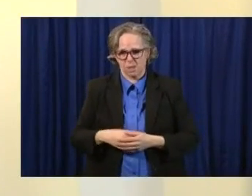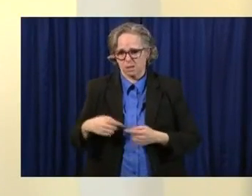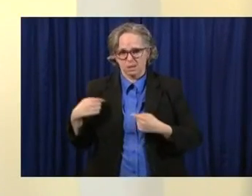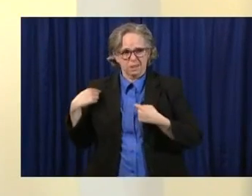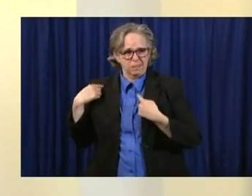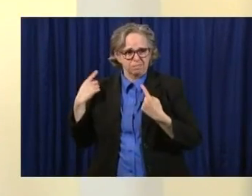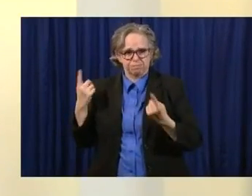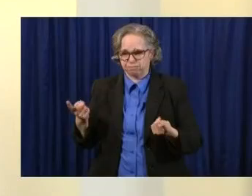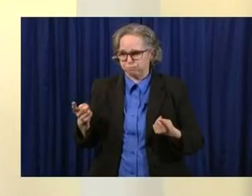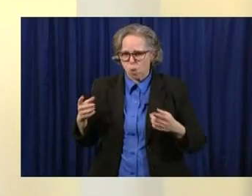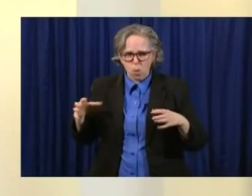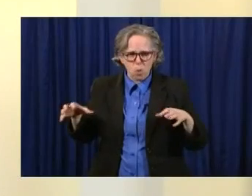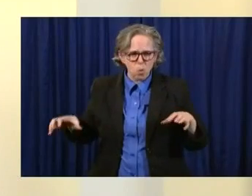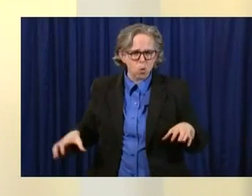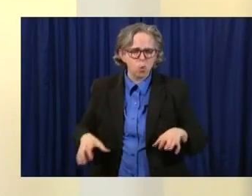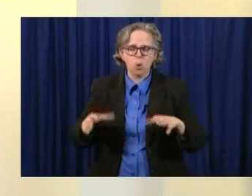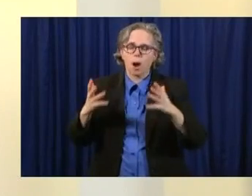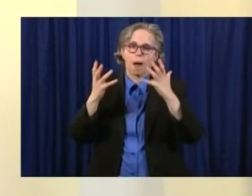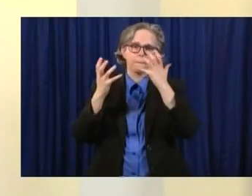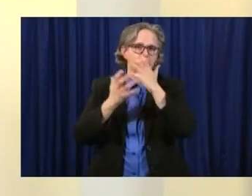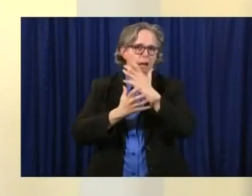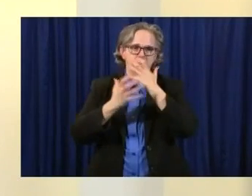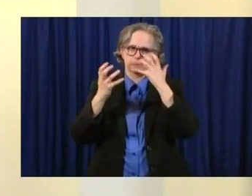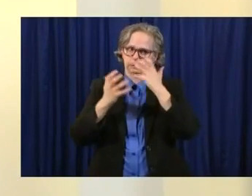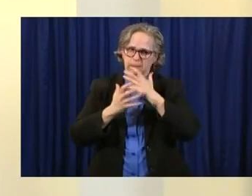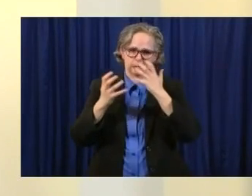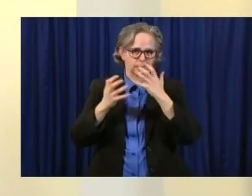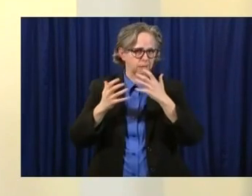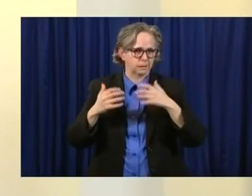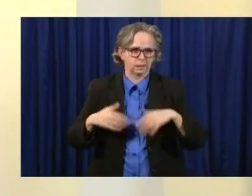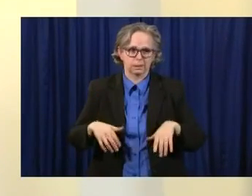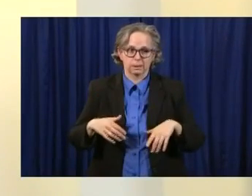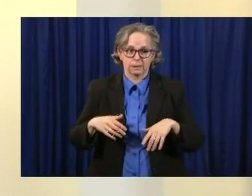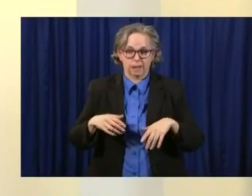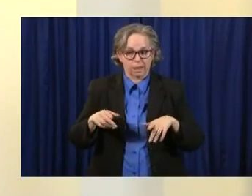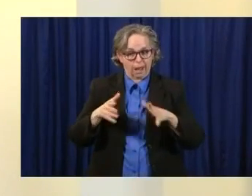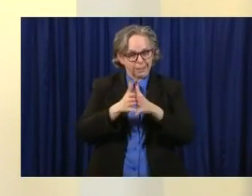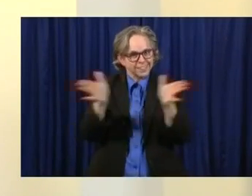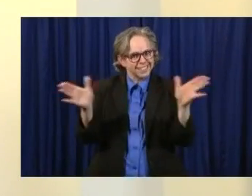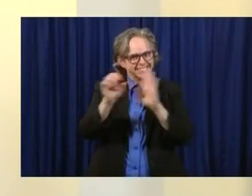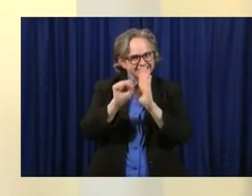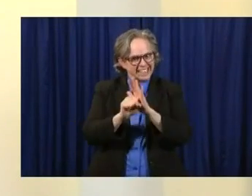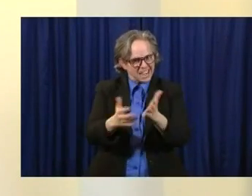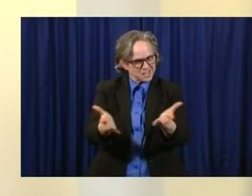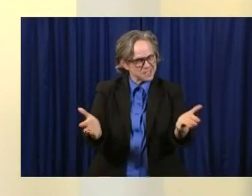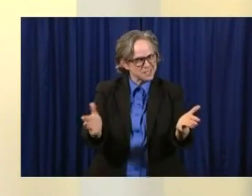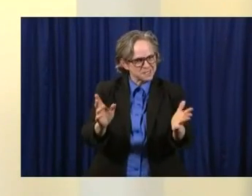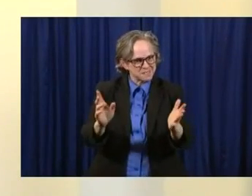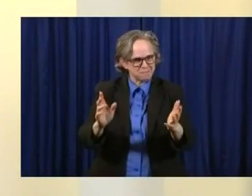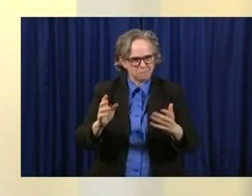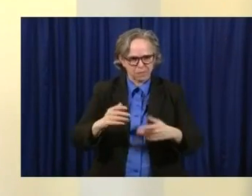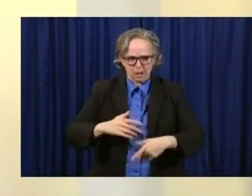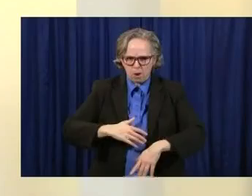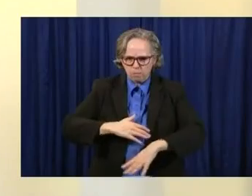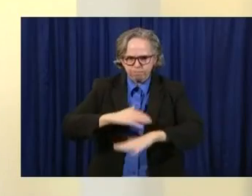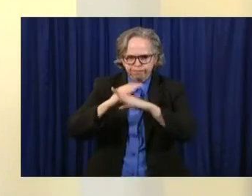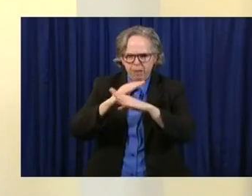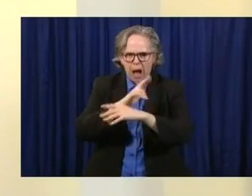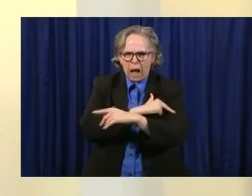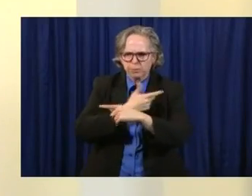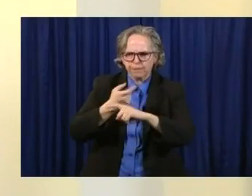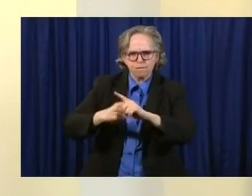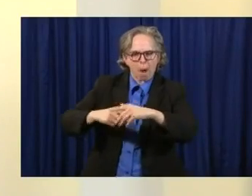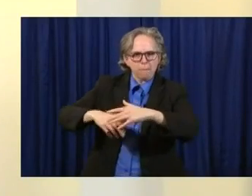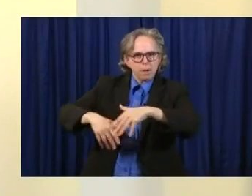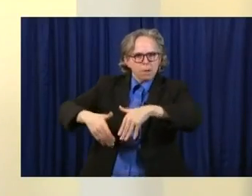a state. You know, we had to take sudden action. We headed off the disaster of our hospitals being overwhelmed. We